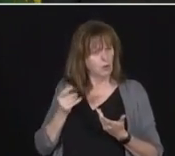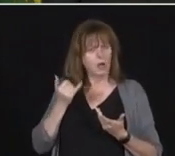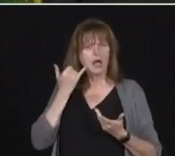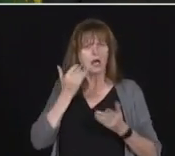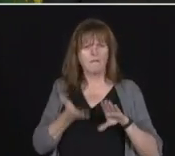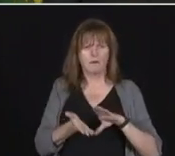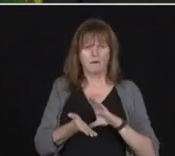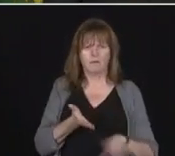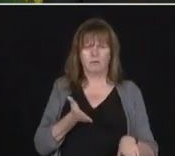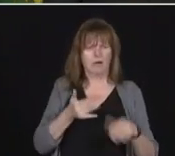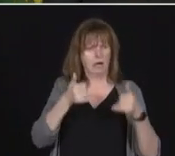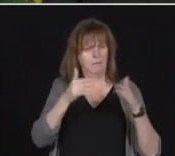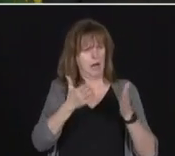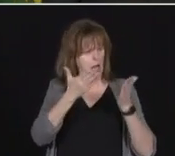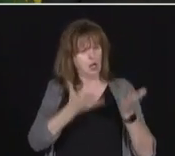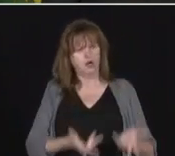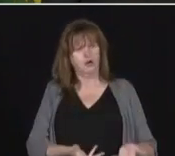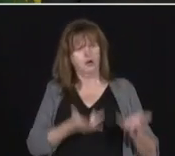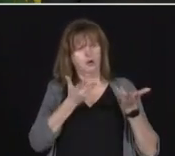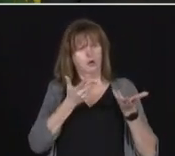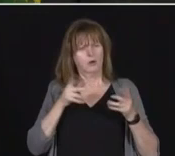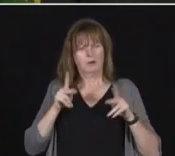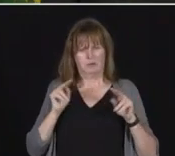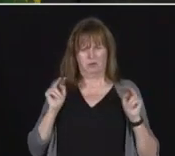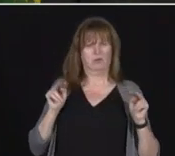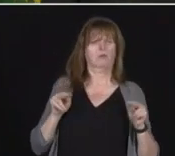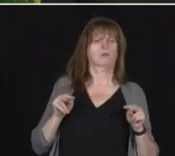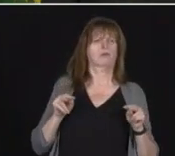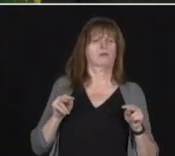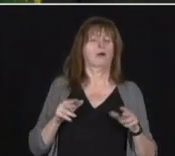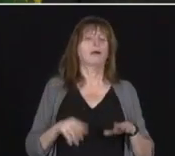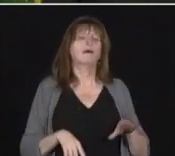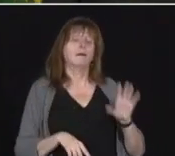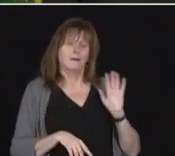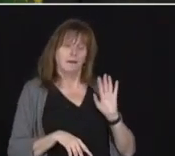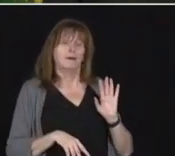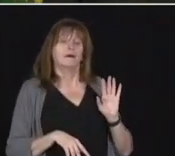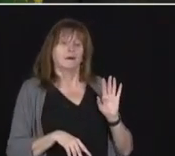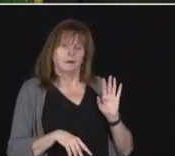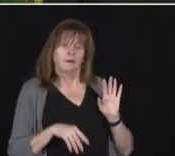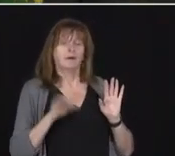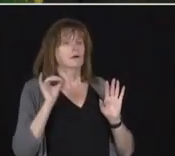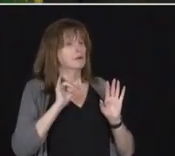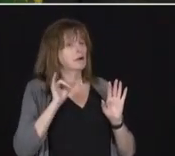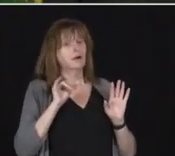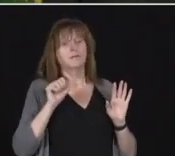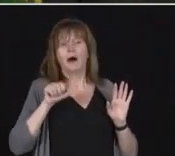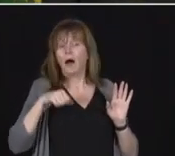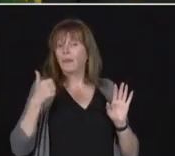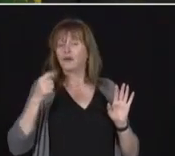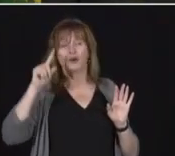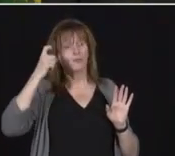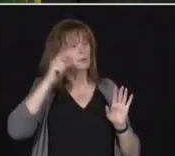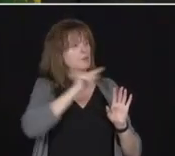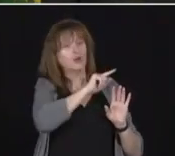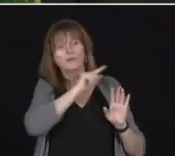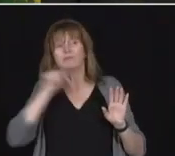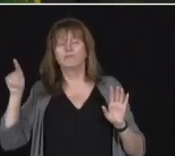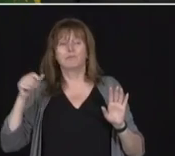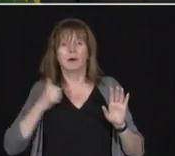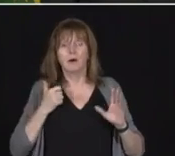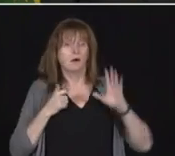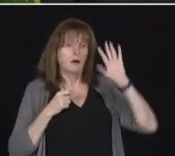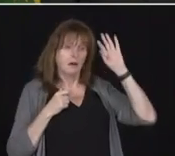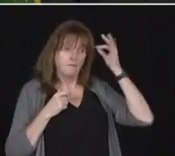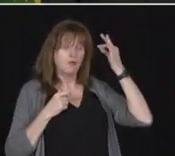Well, I've talked to the NHL like the other premiers have and the federal government. They're currently working with the federal government.